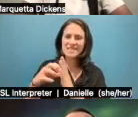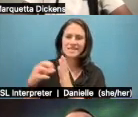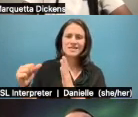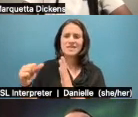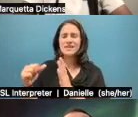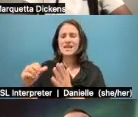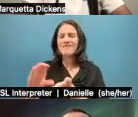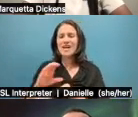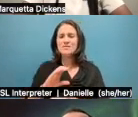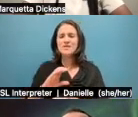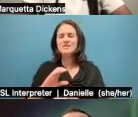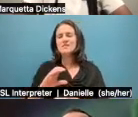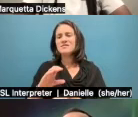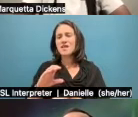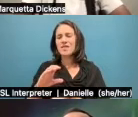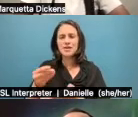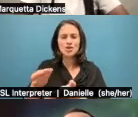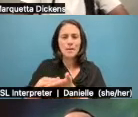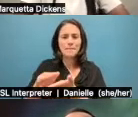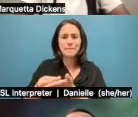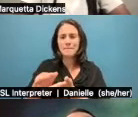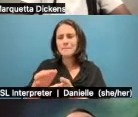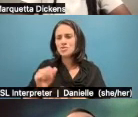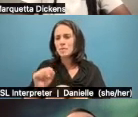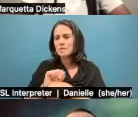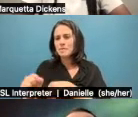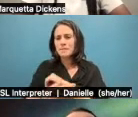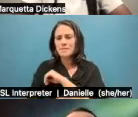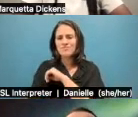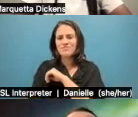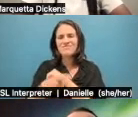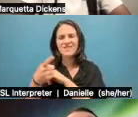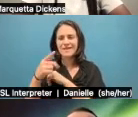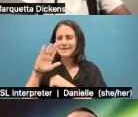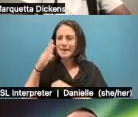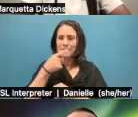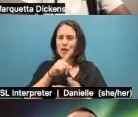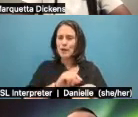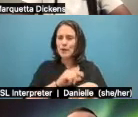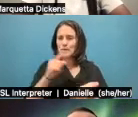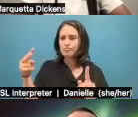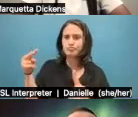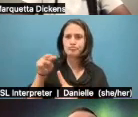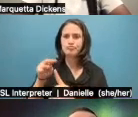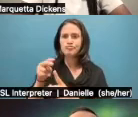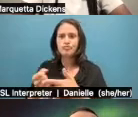all these things that are going on there are, of course, the sort of primary focus. And climate change kind of comes secondary.